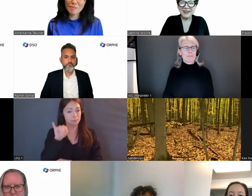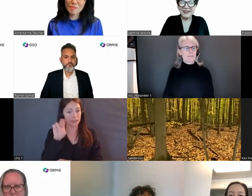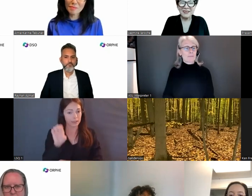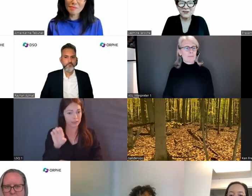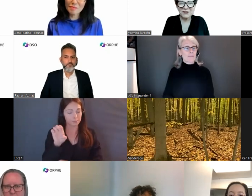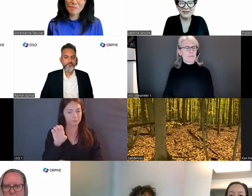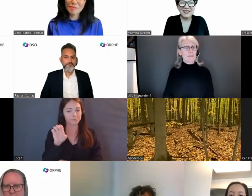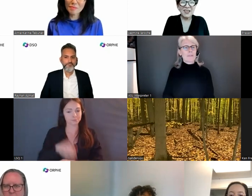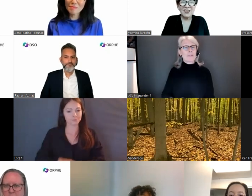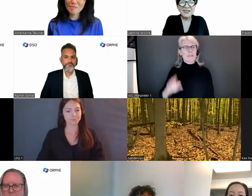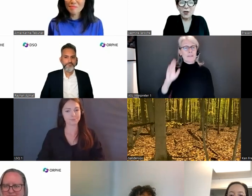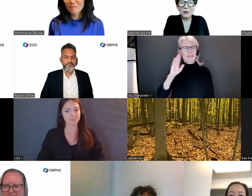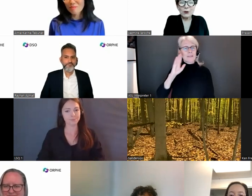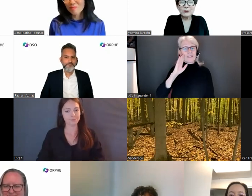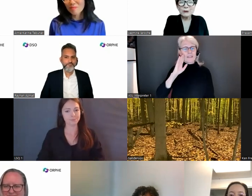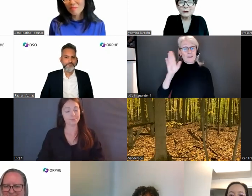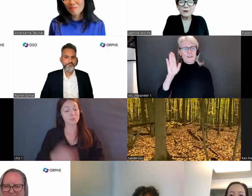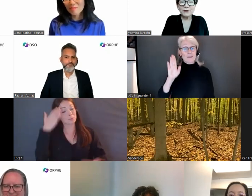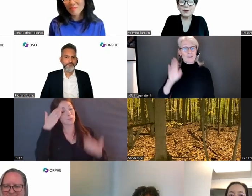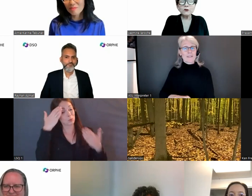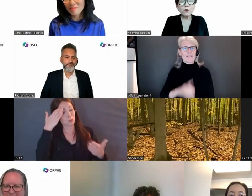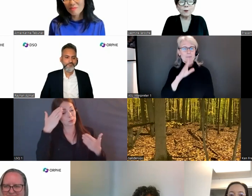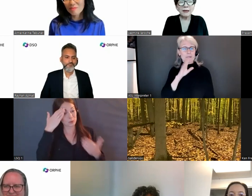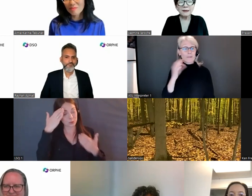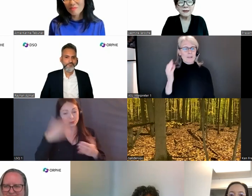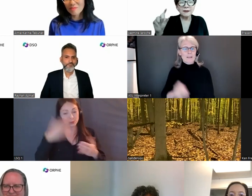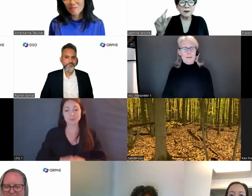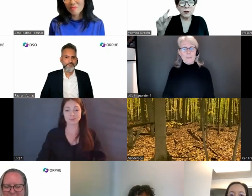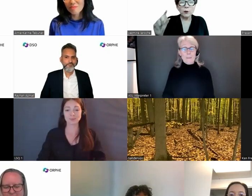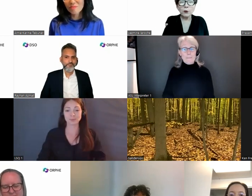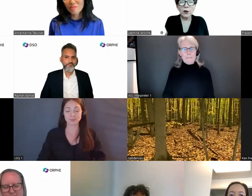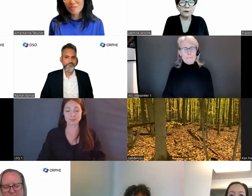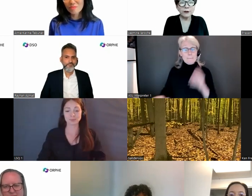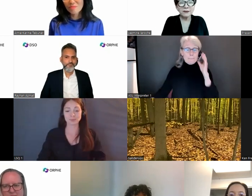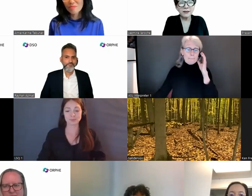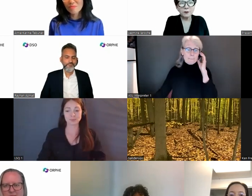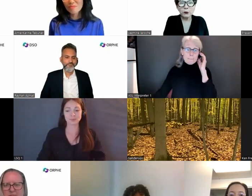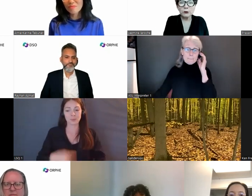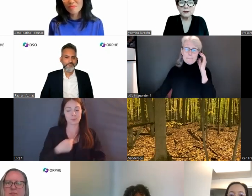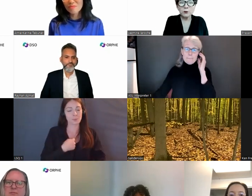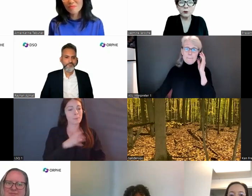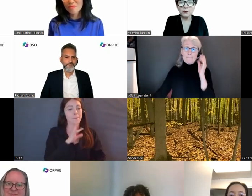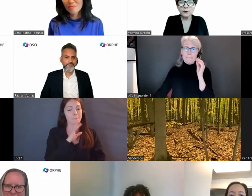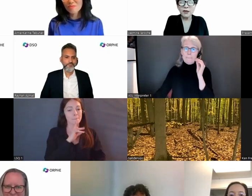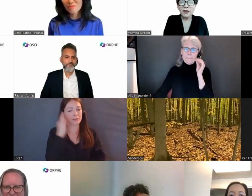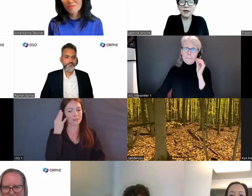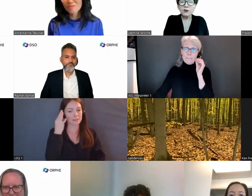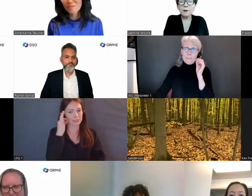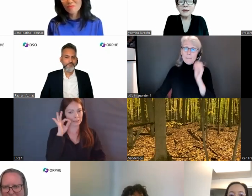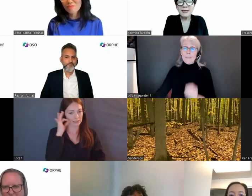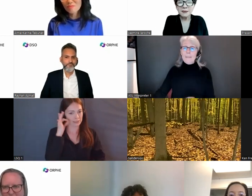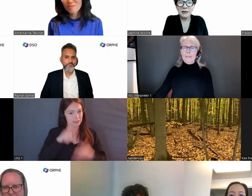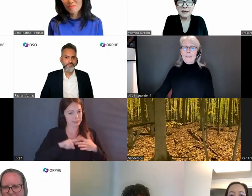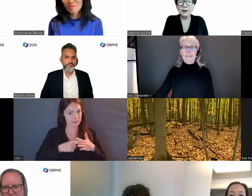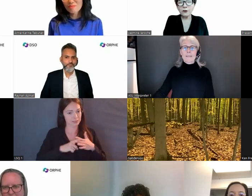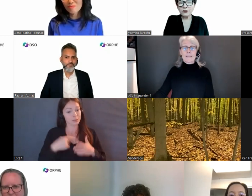Hello. Bonjour. Je vais parler un peu en français pour le début. I'll be